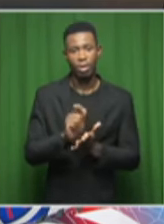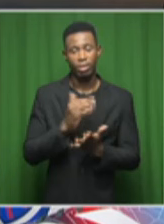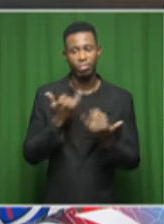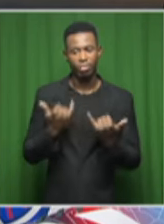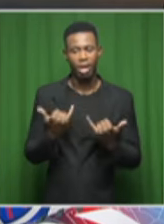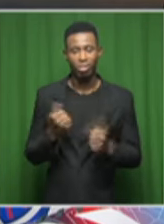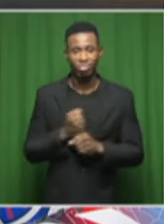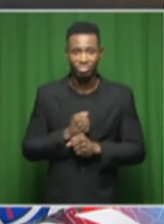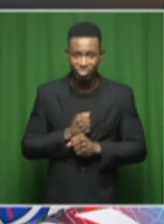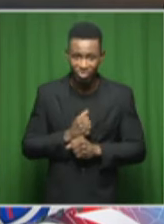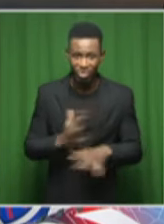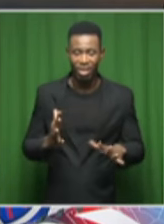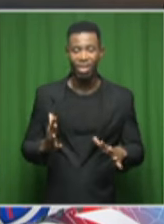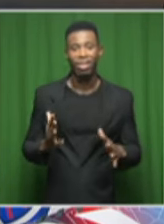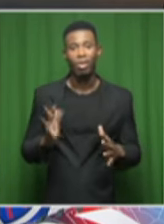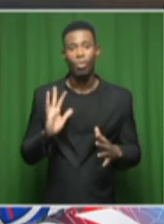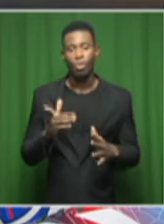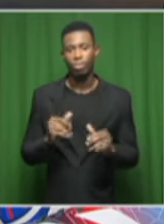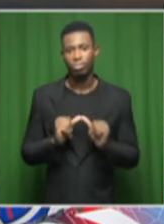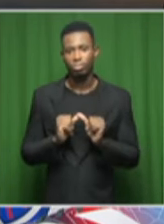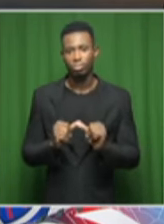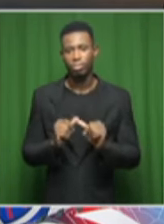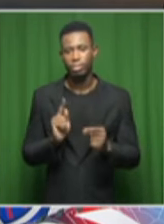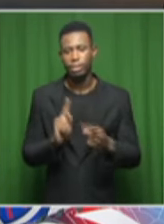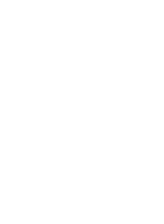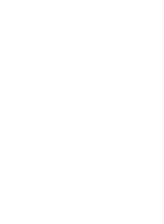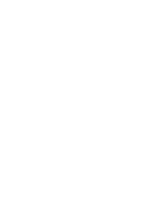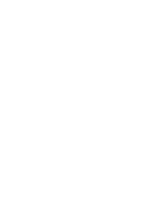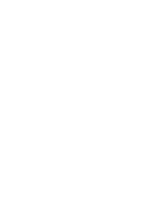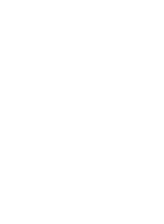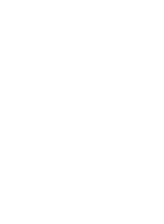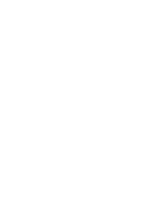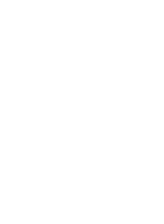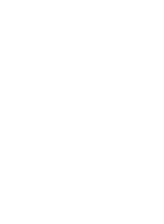cohort. And this will, of course, continue for the rest of the month.